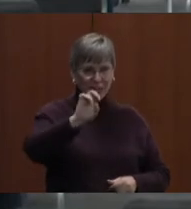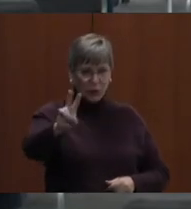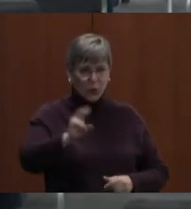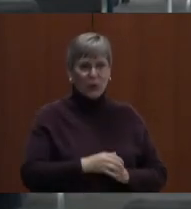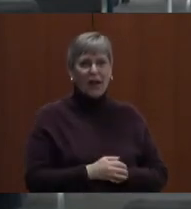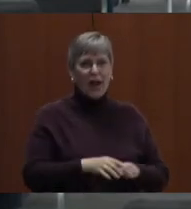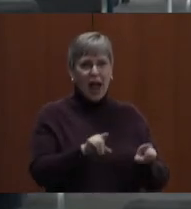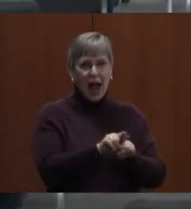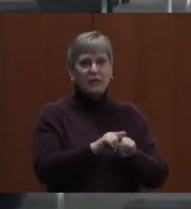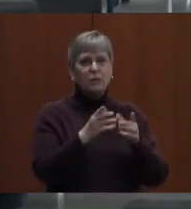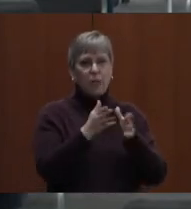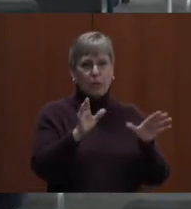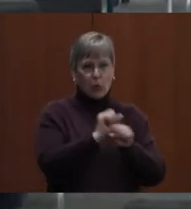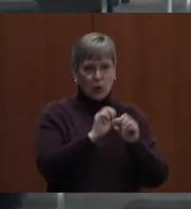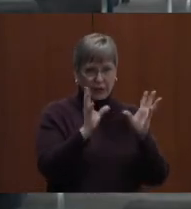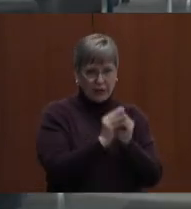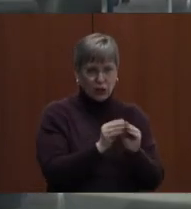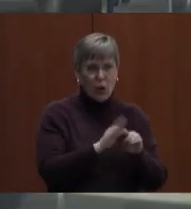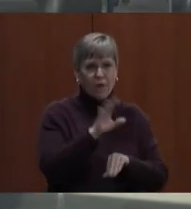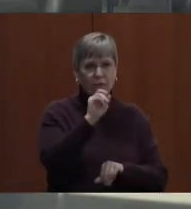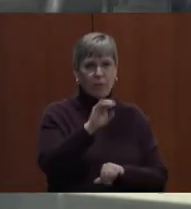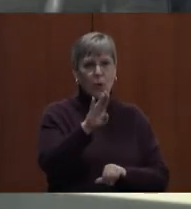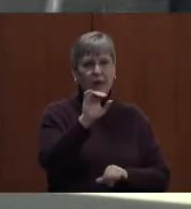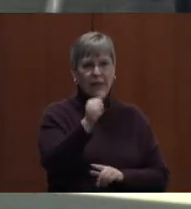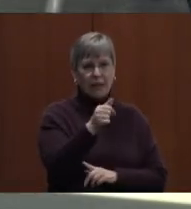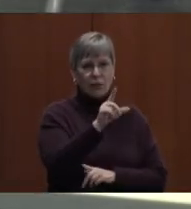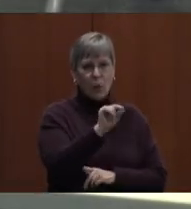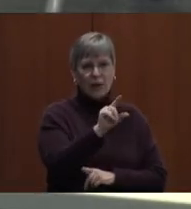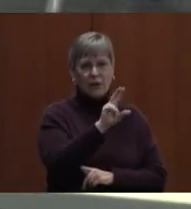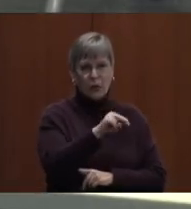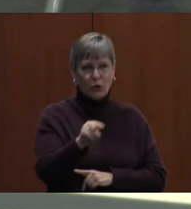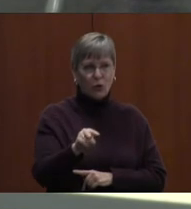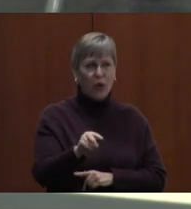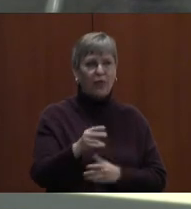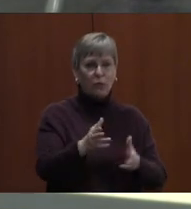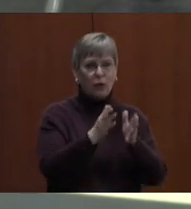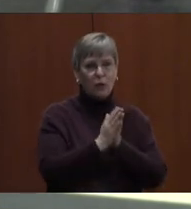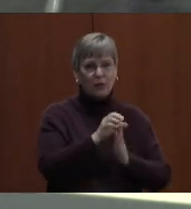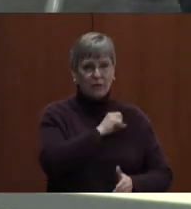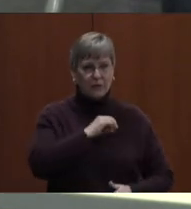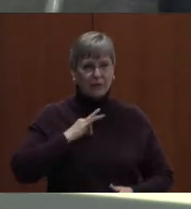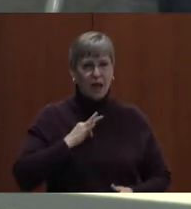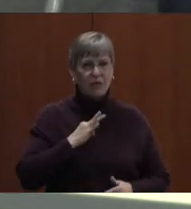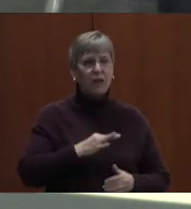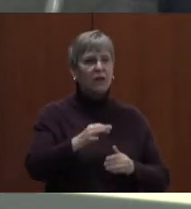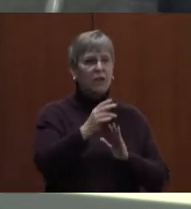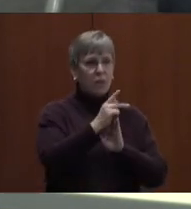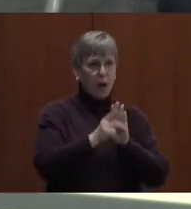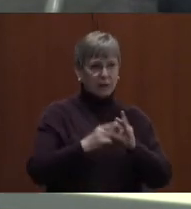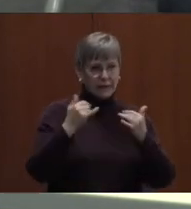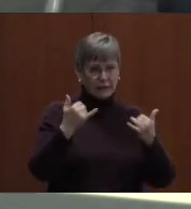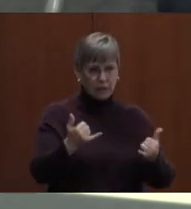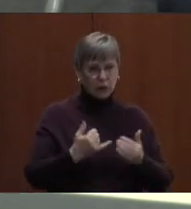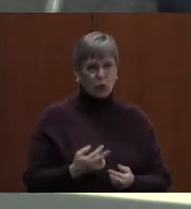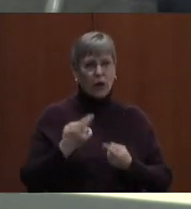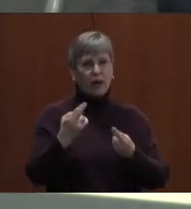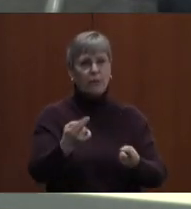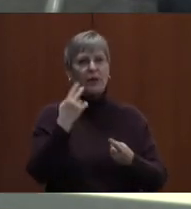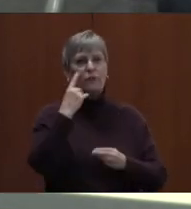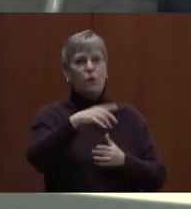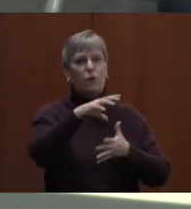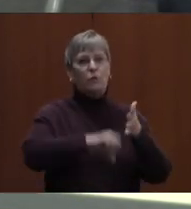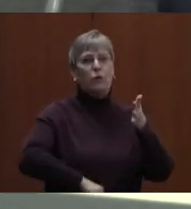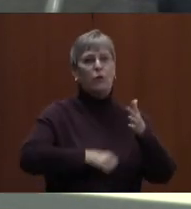as public work session on February 10th, 2022, at the request of staff. The policy exhibits are being recommended for